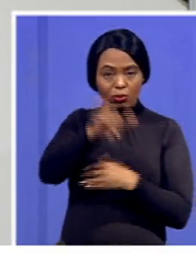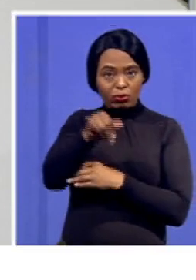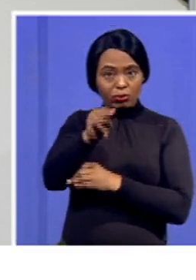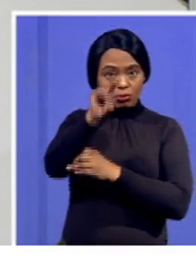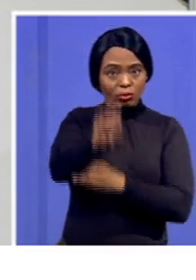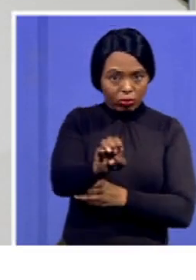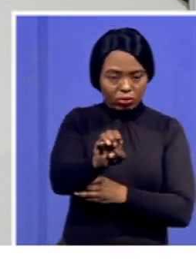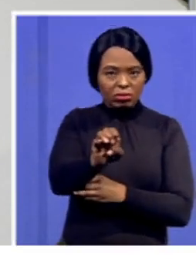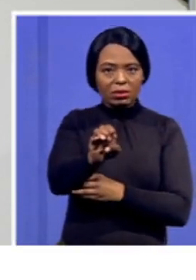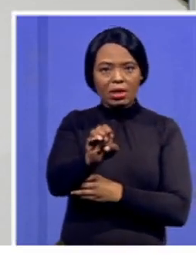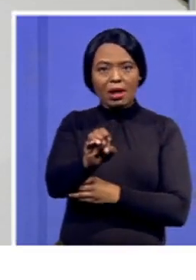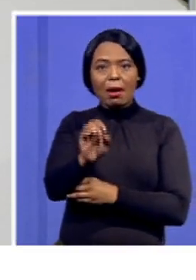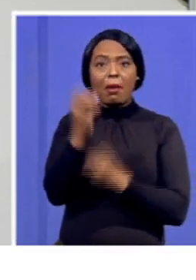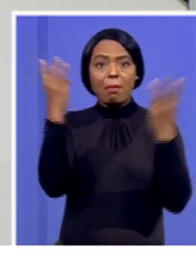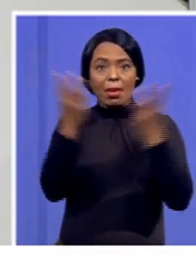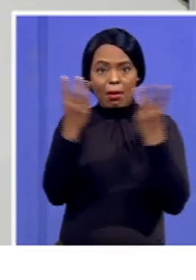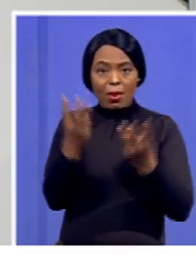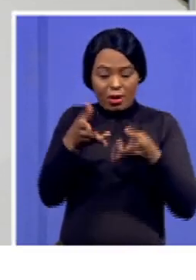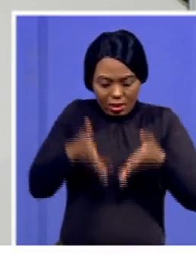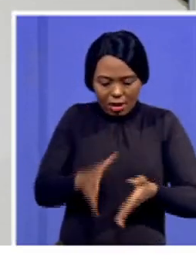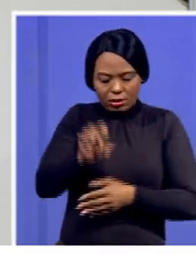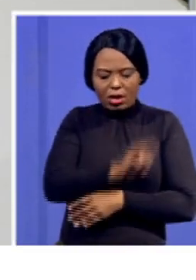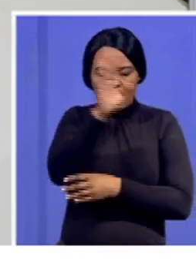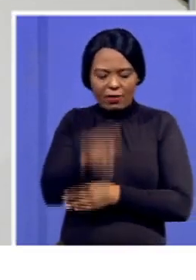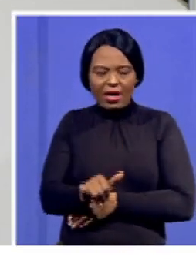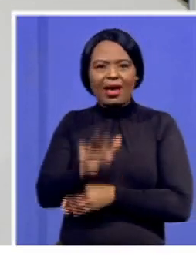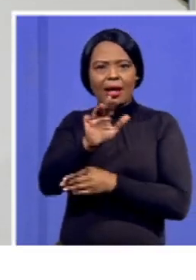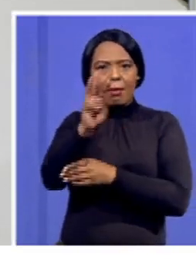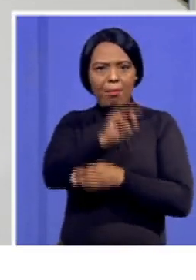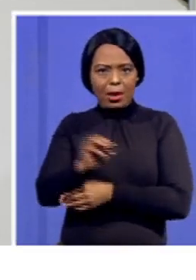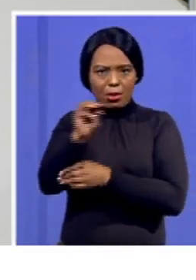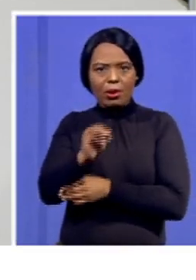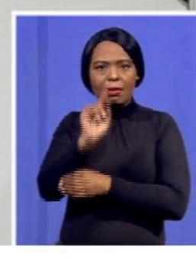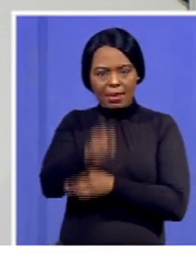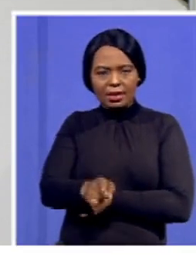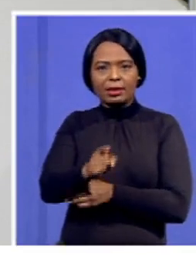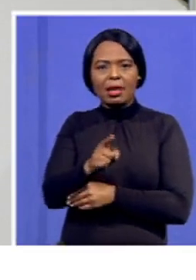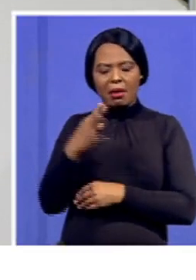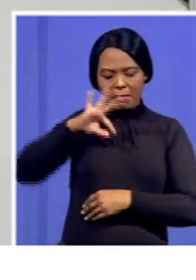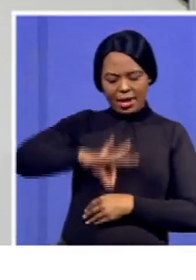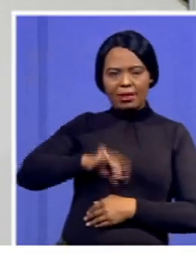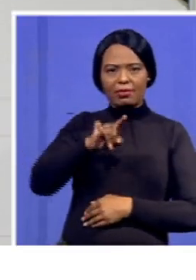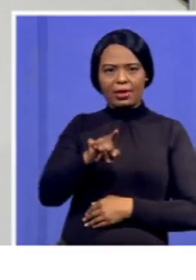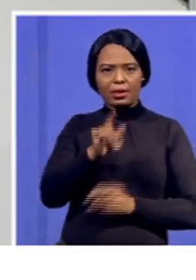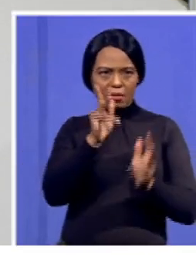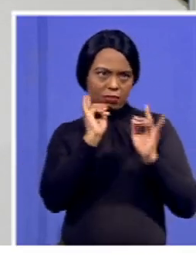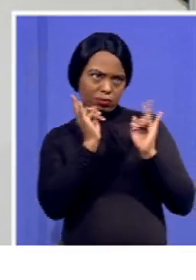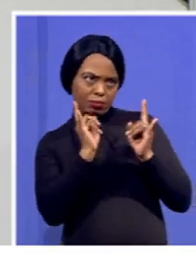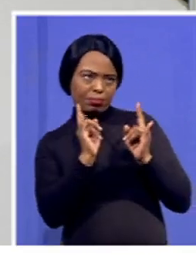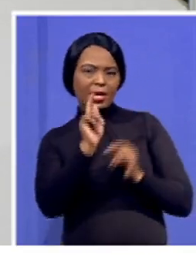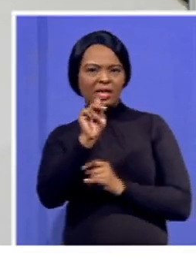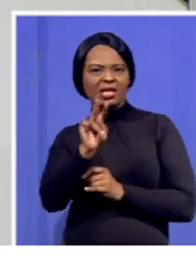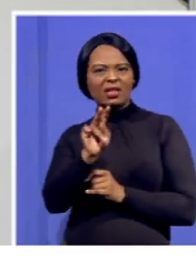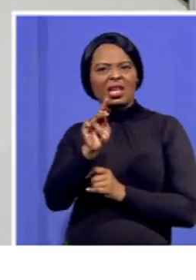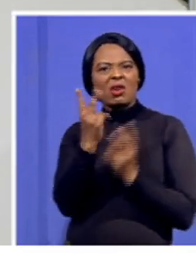most of our 9 million South Africans were supposed to benefit from digital migration. We would have done so by the end of June